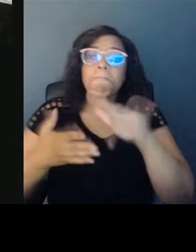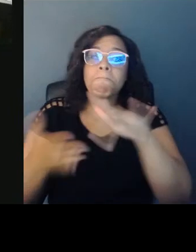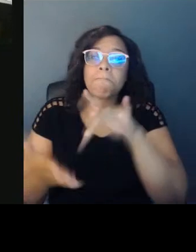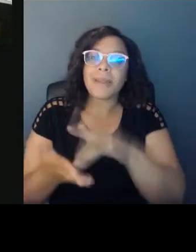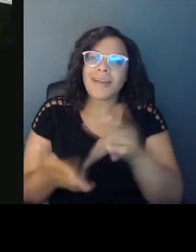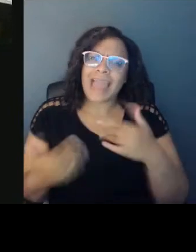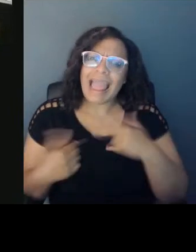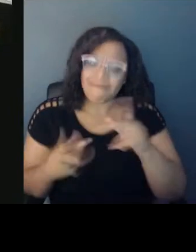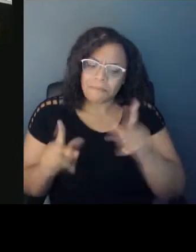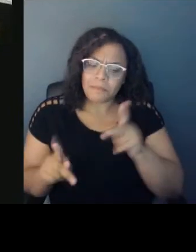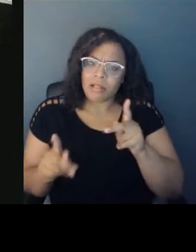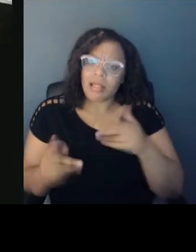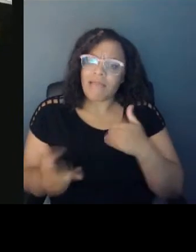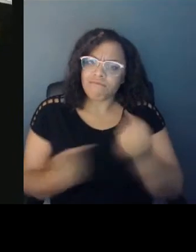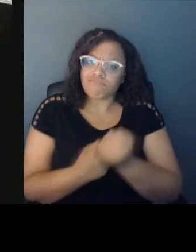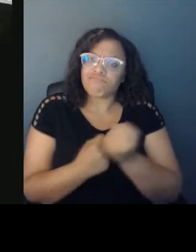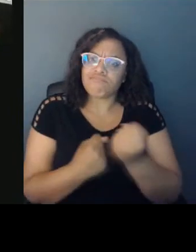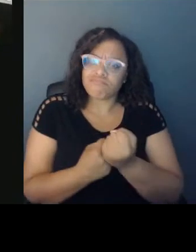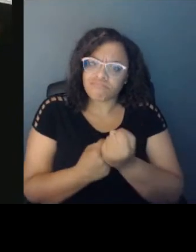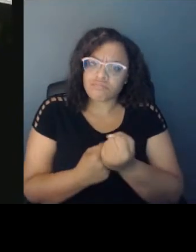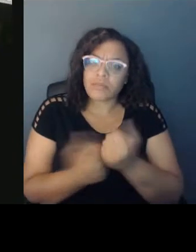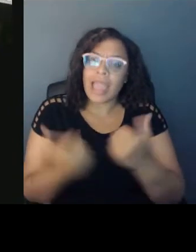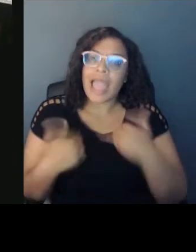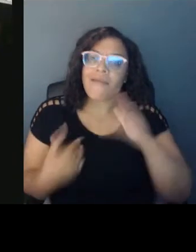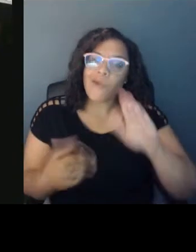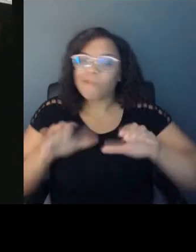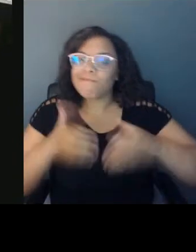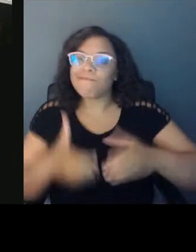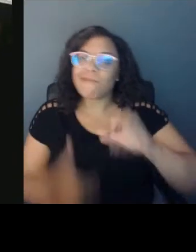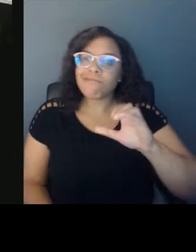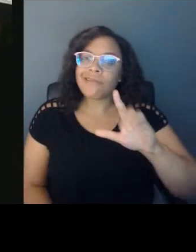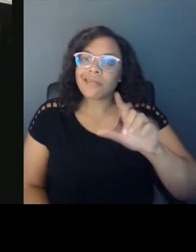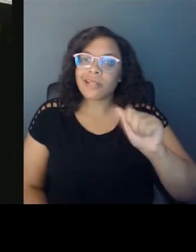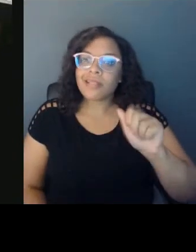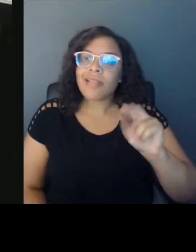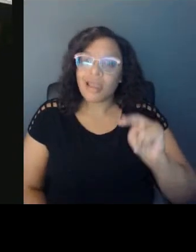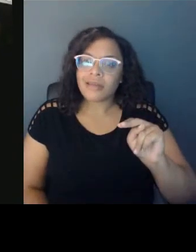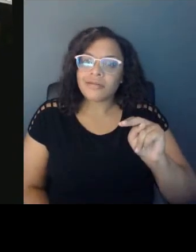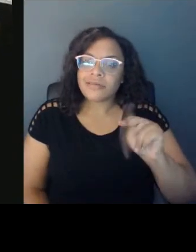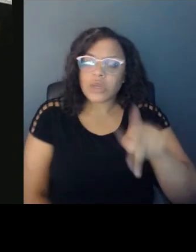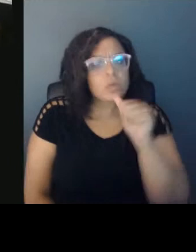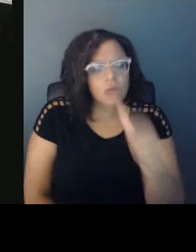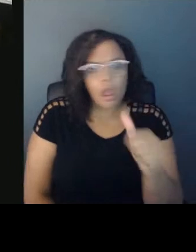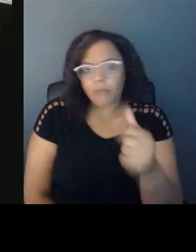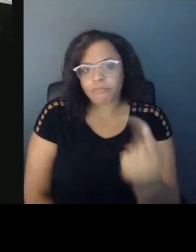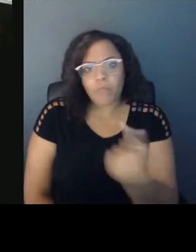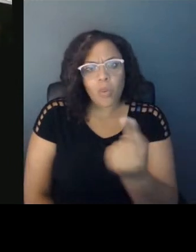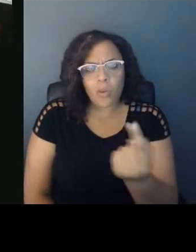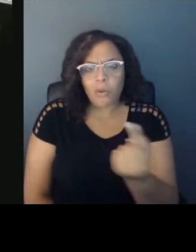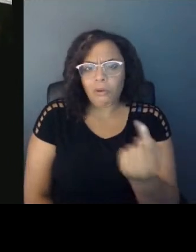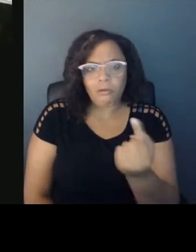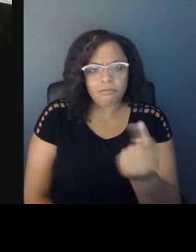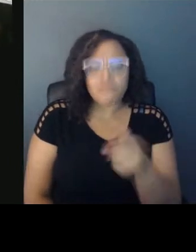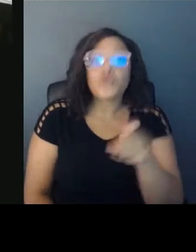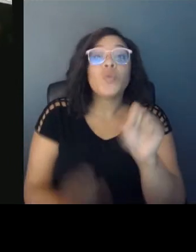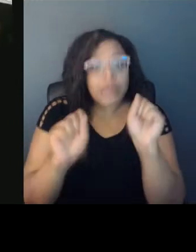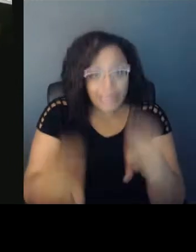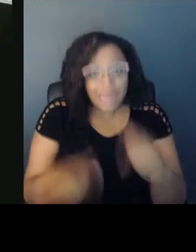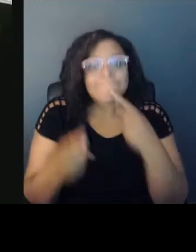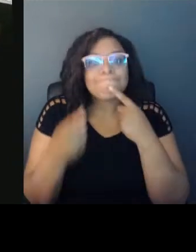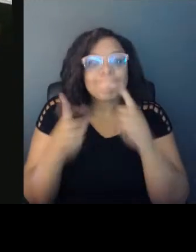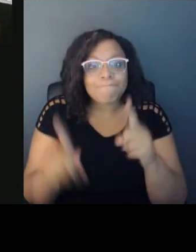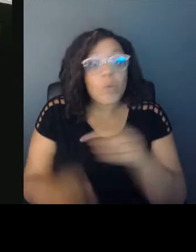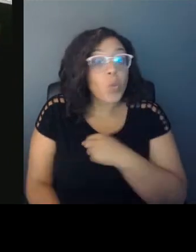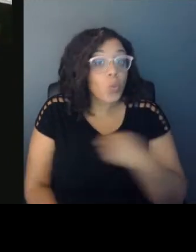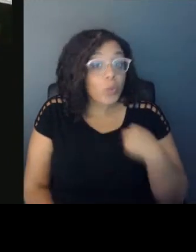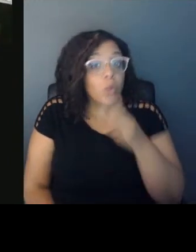a clan, and you're not on your own. You can do this, and we will